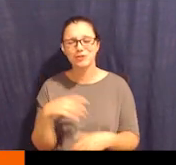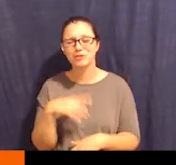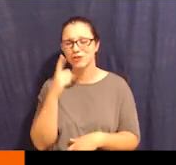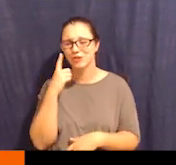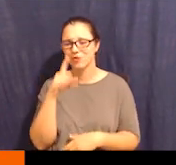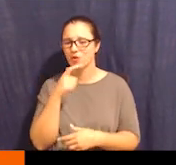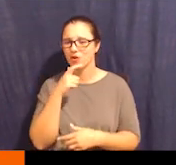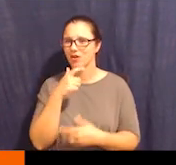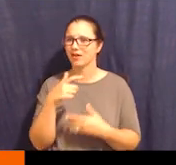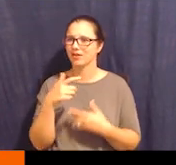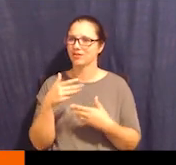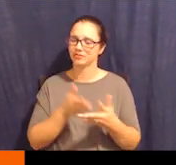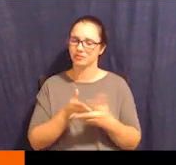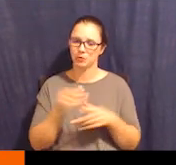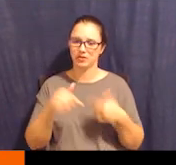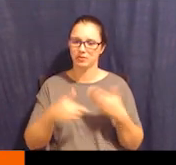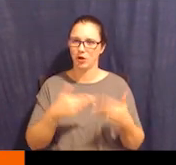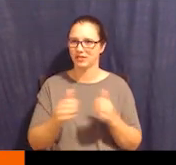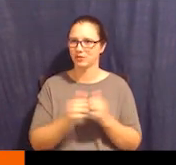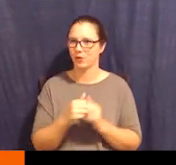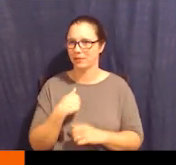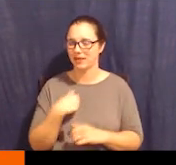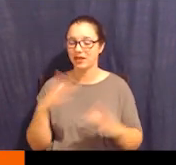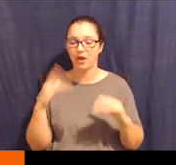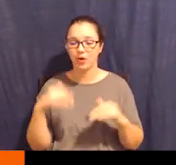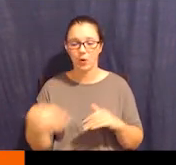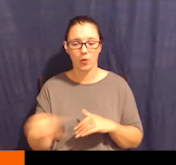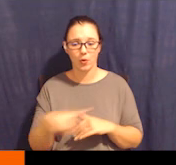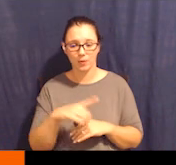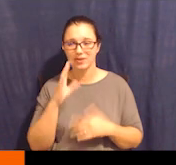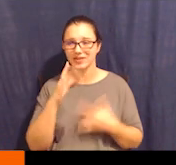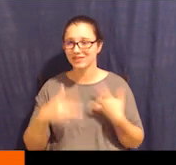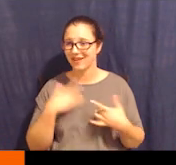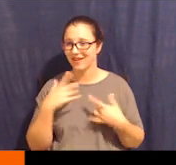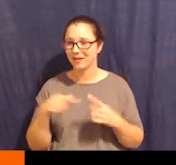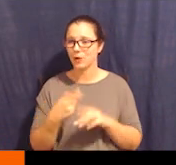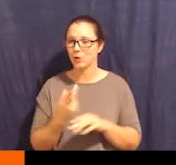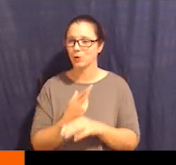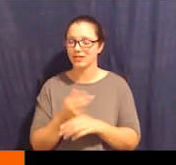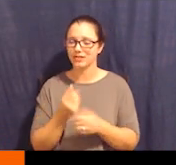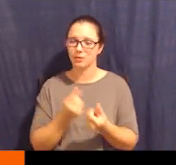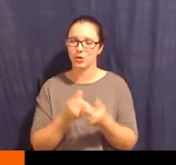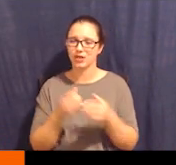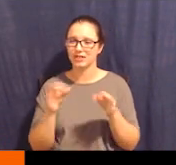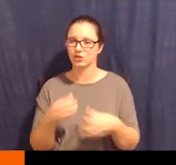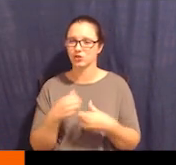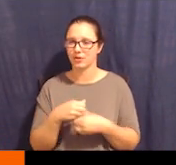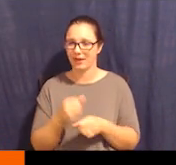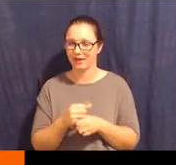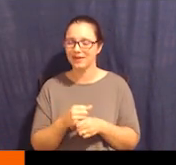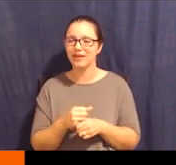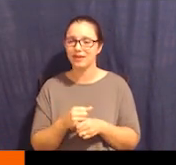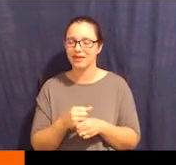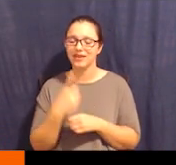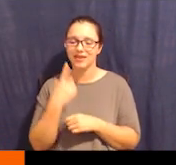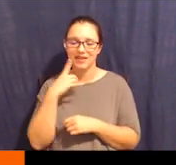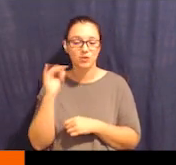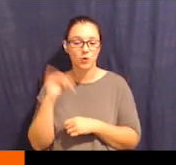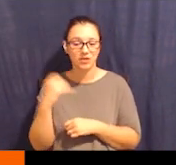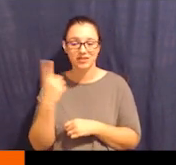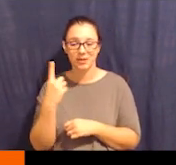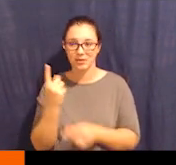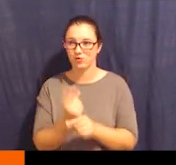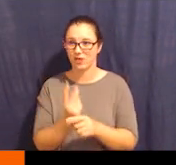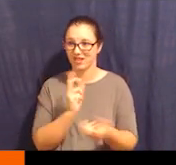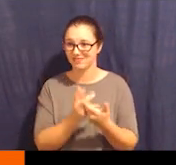excited about using supported decision-making. That sounds like something that might be right for you. If you have more questions about some of the legal technical